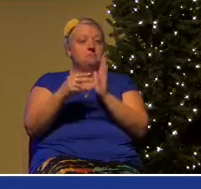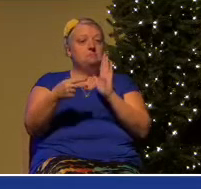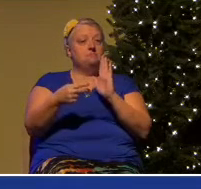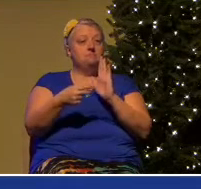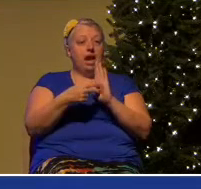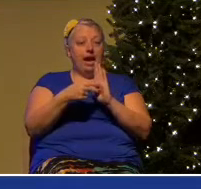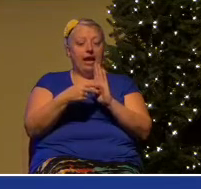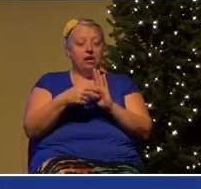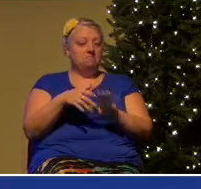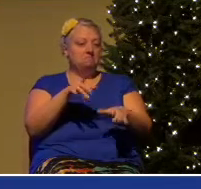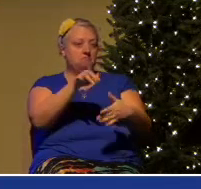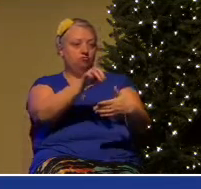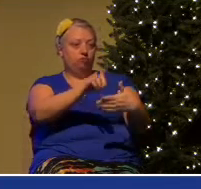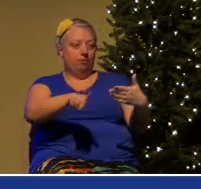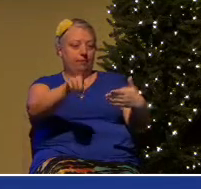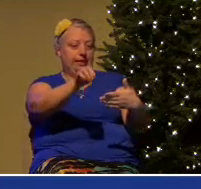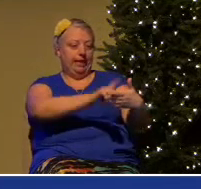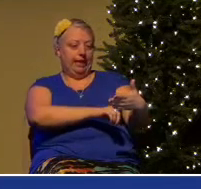to discriminate.